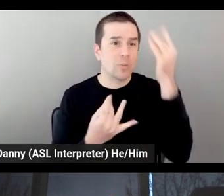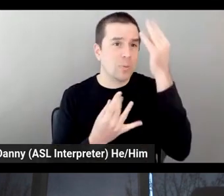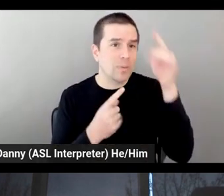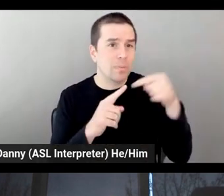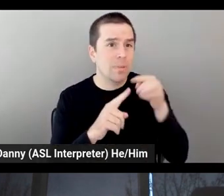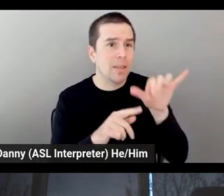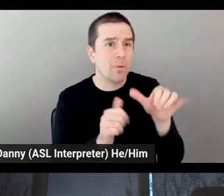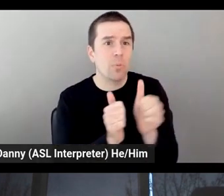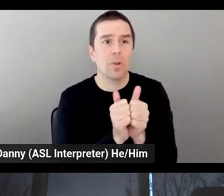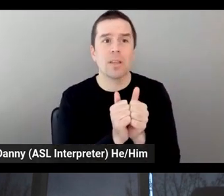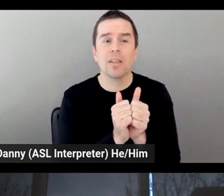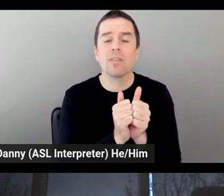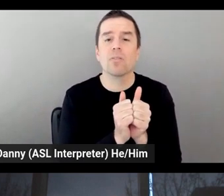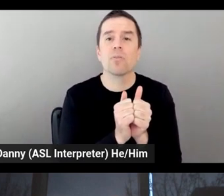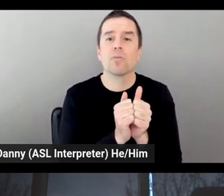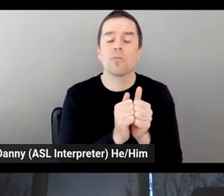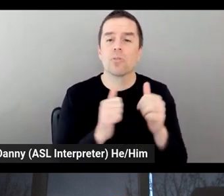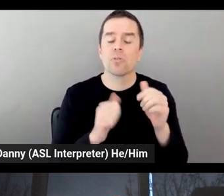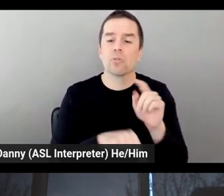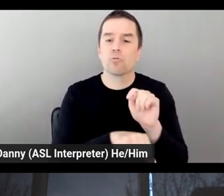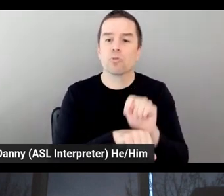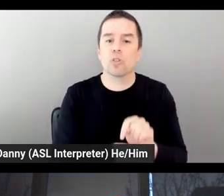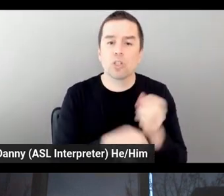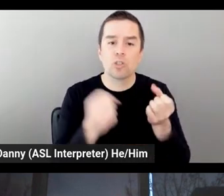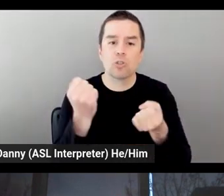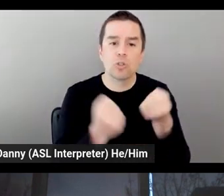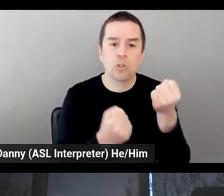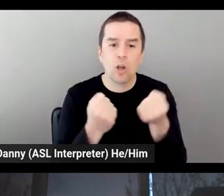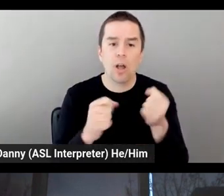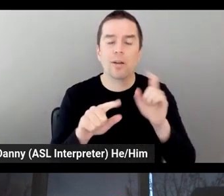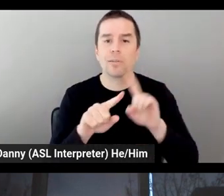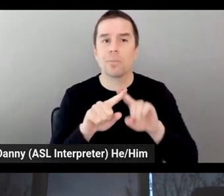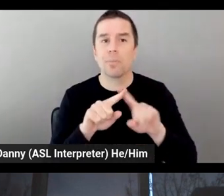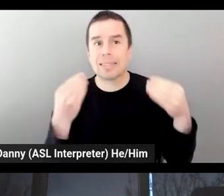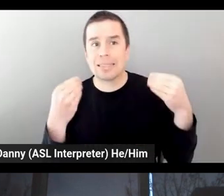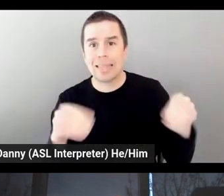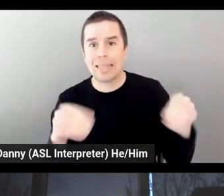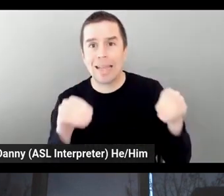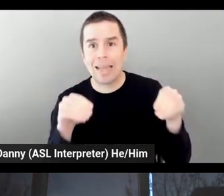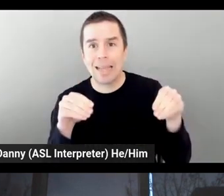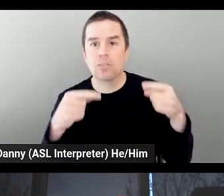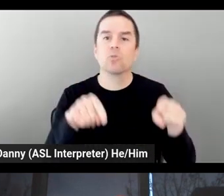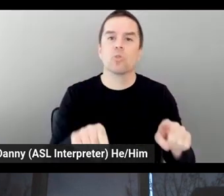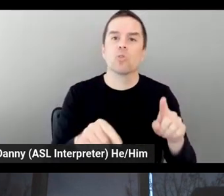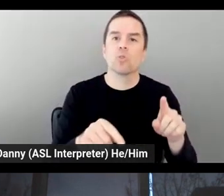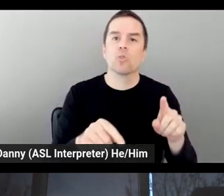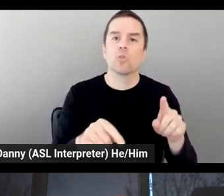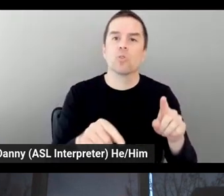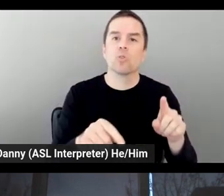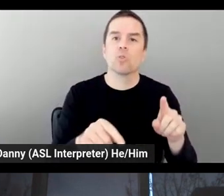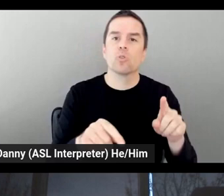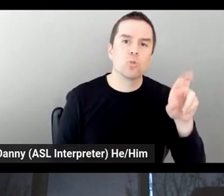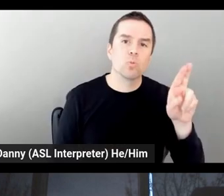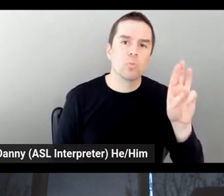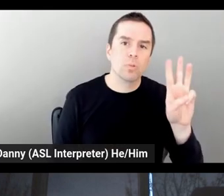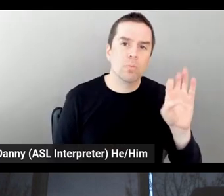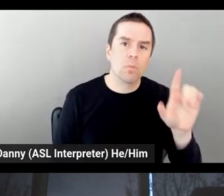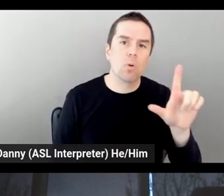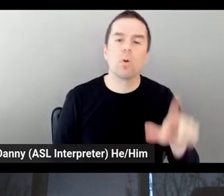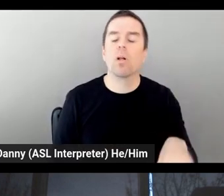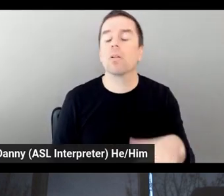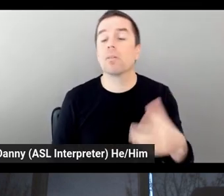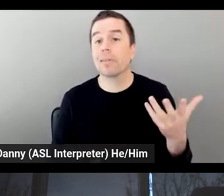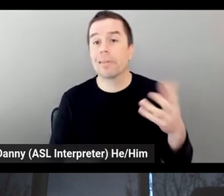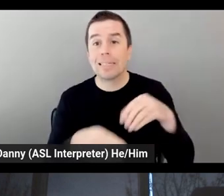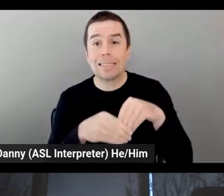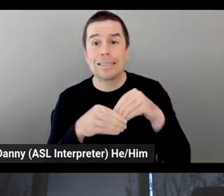-sales, while you're watching a TV commercial during the Super Bowl or at the dealer or inside the new car or after sales, right? So,